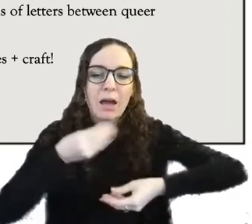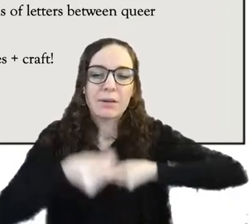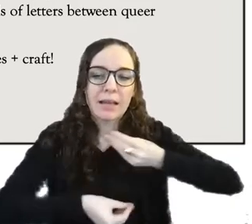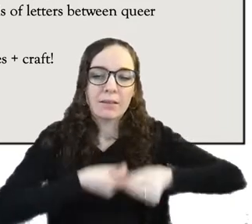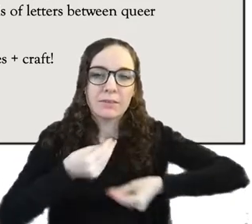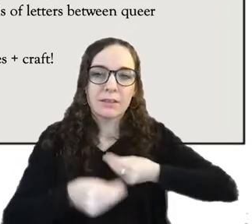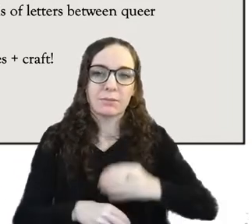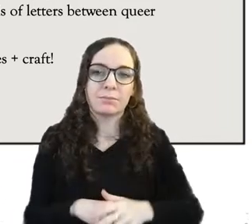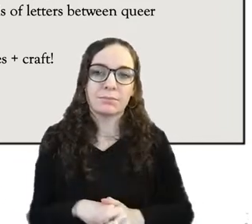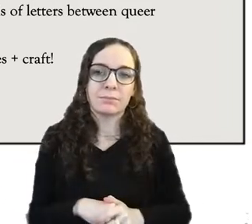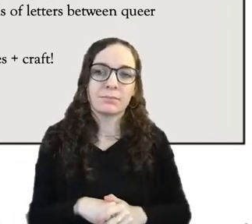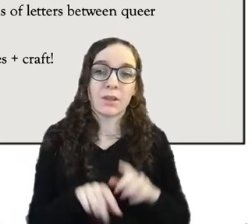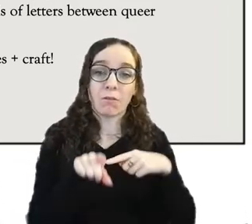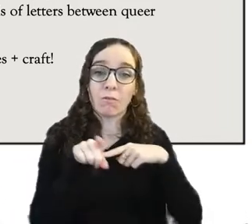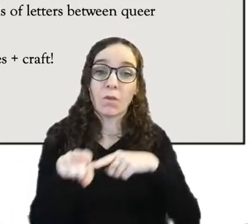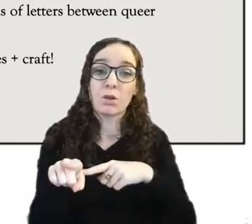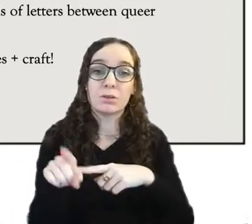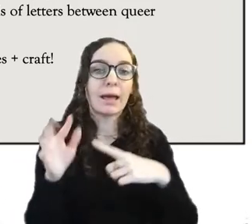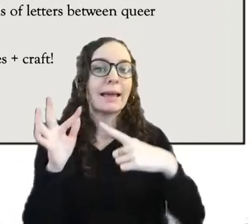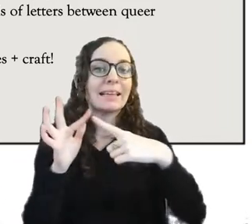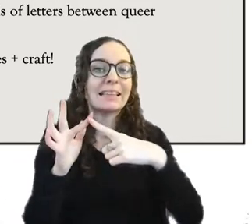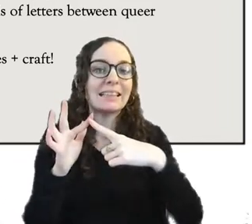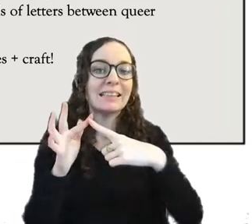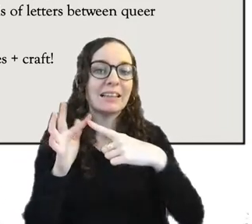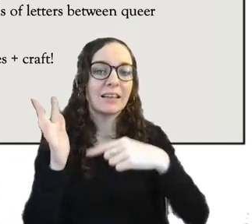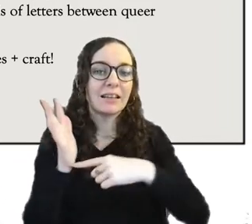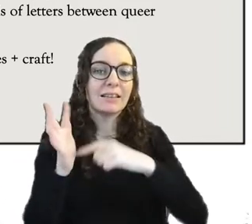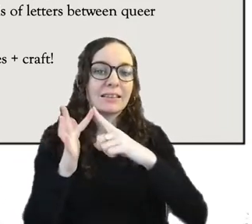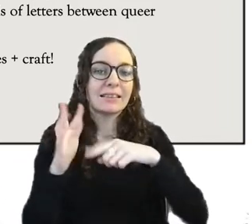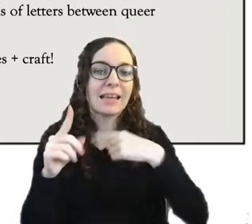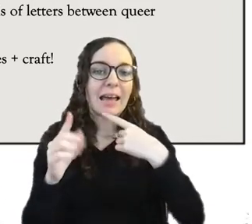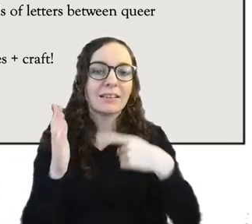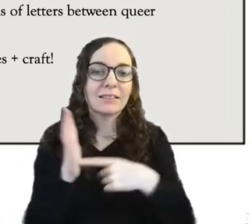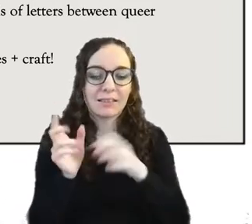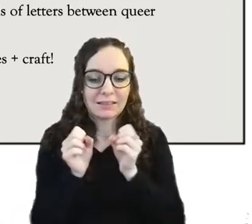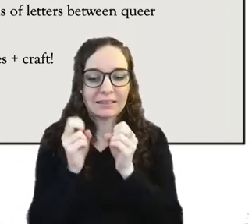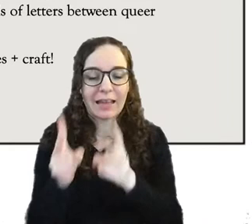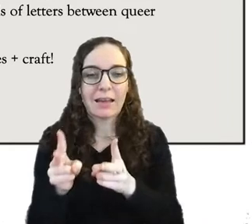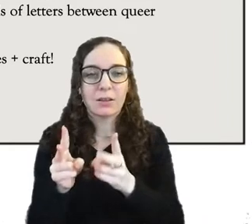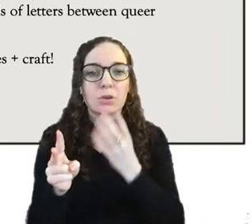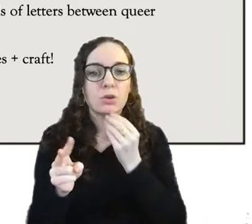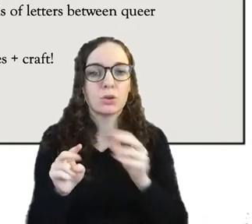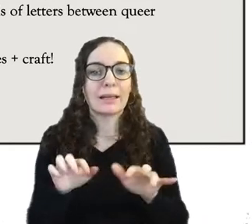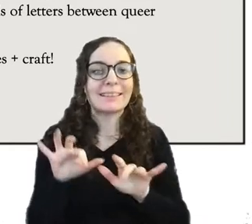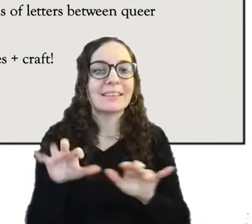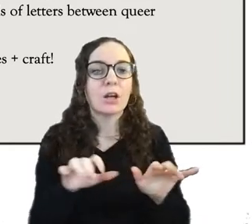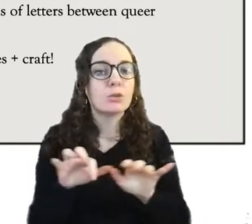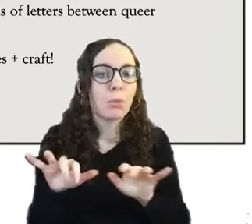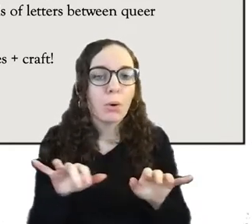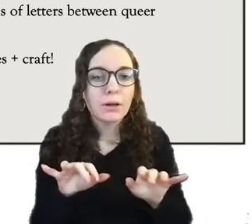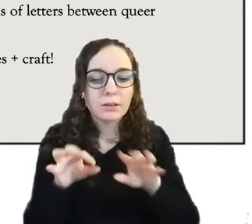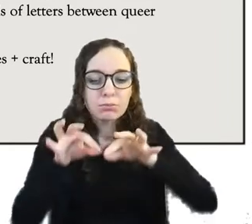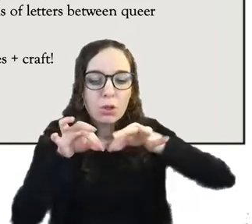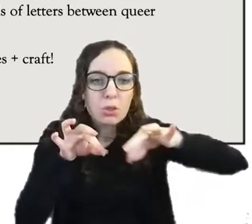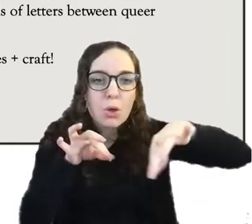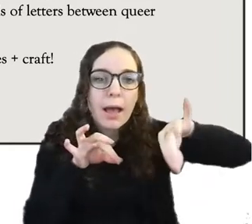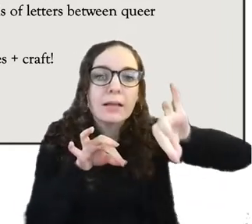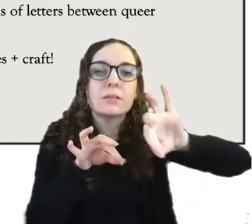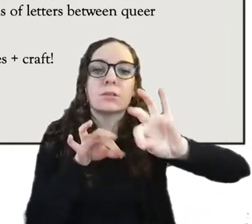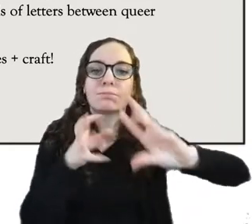so electronic textile using a touch board and conductive thread to kind of create